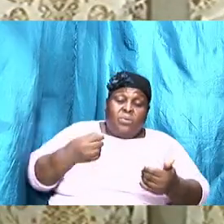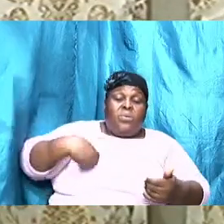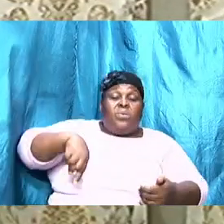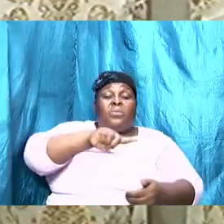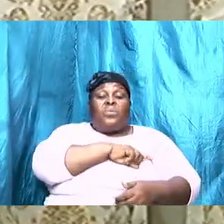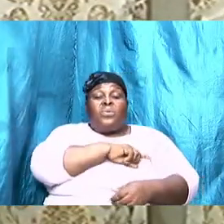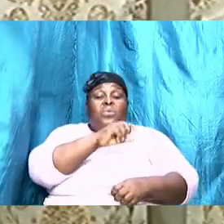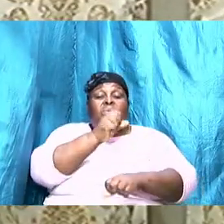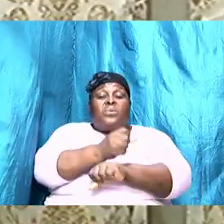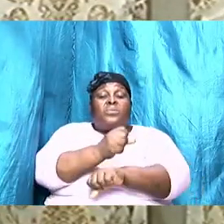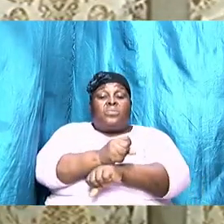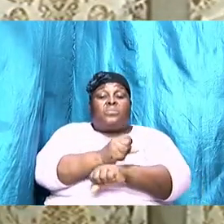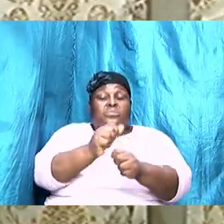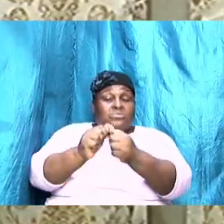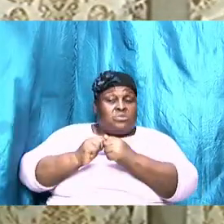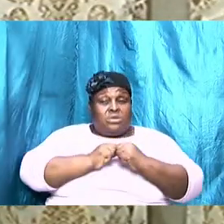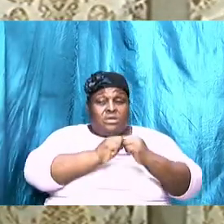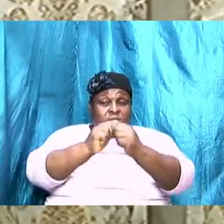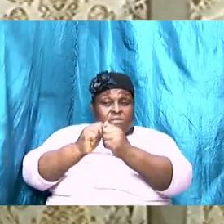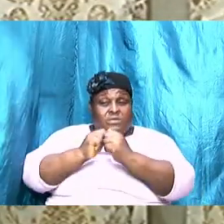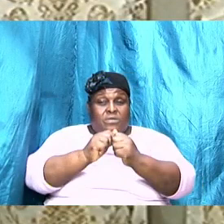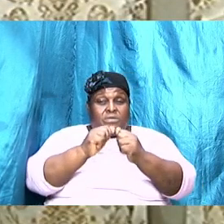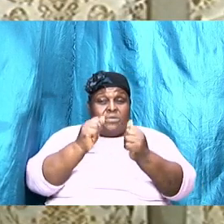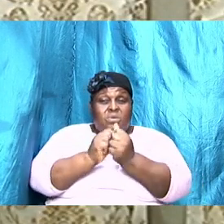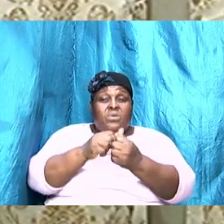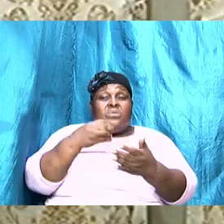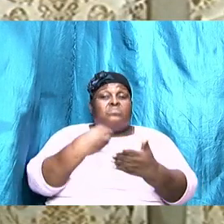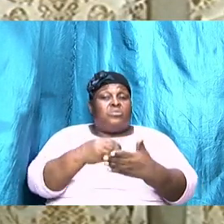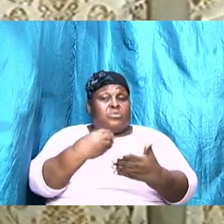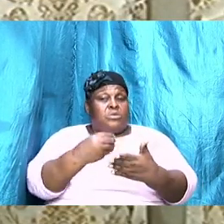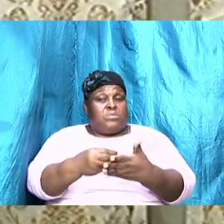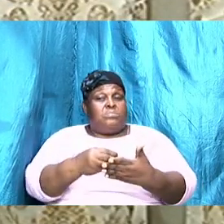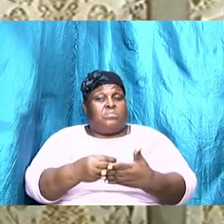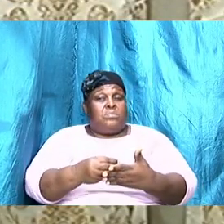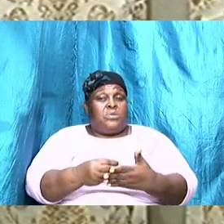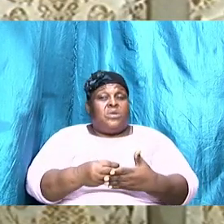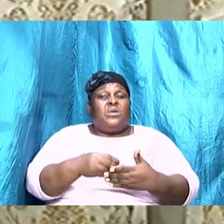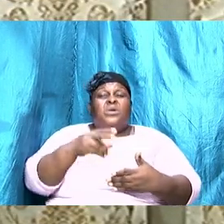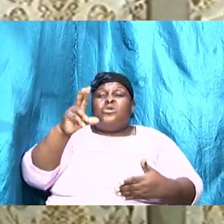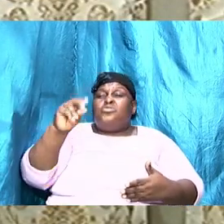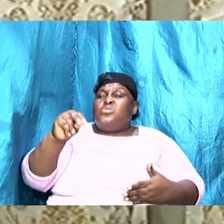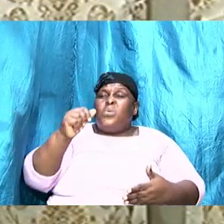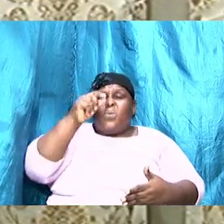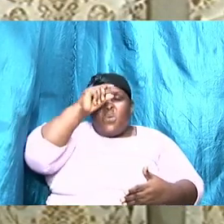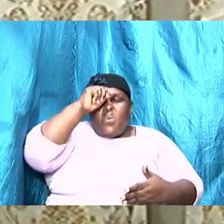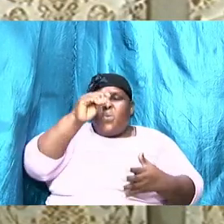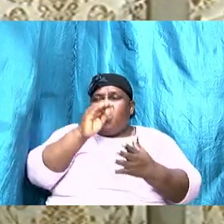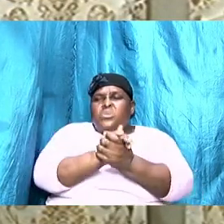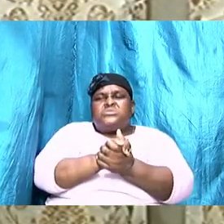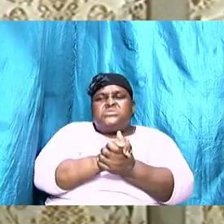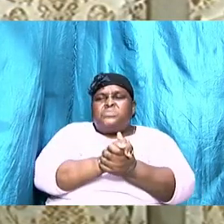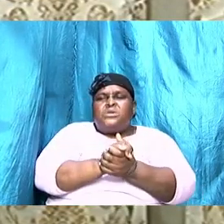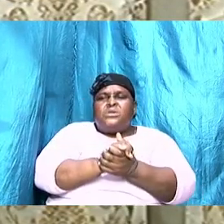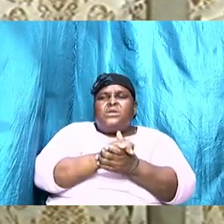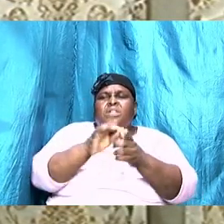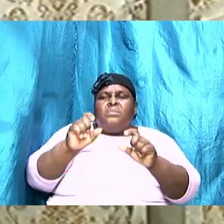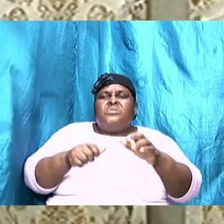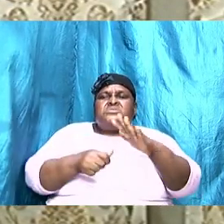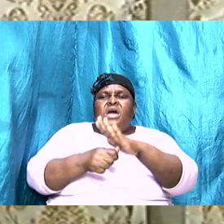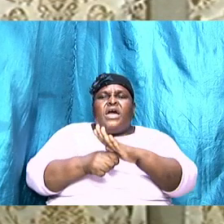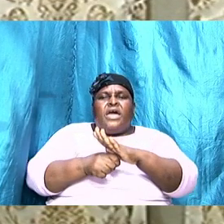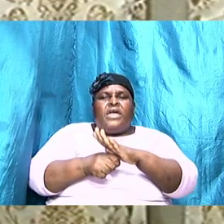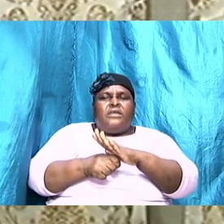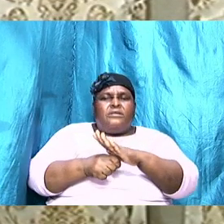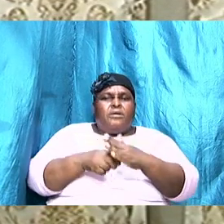operate together with money no husband should hide their money from